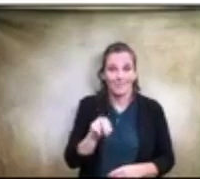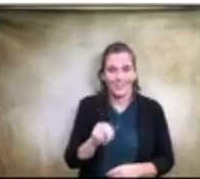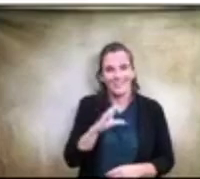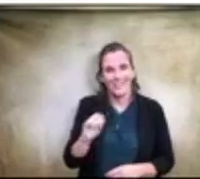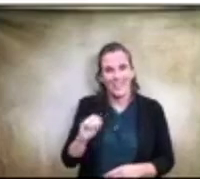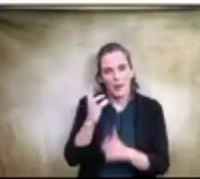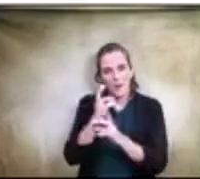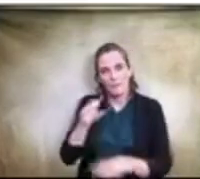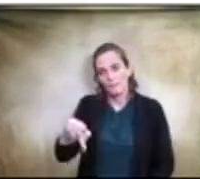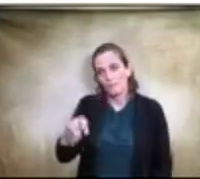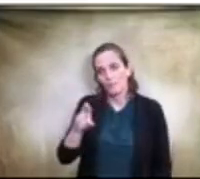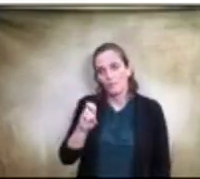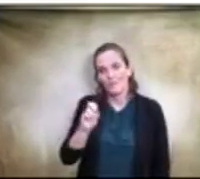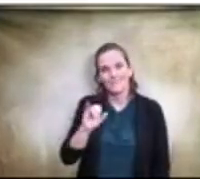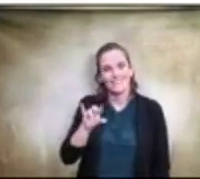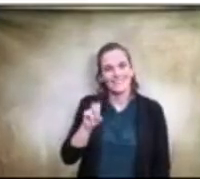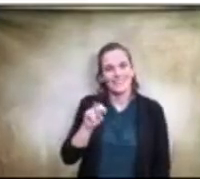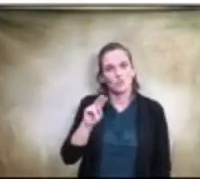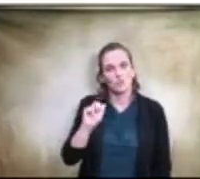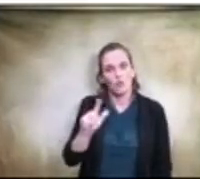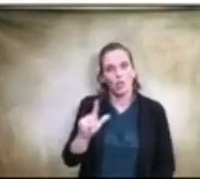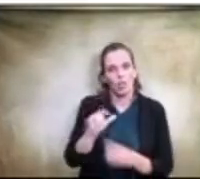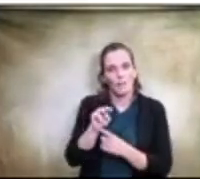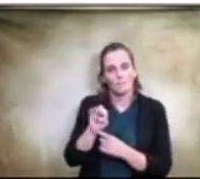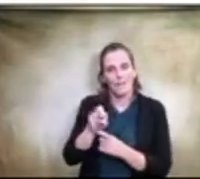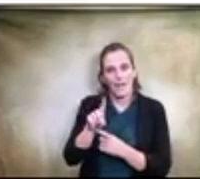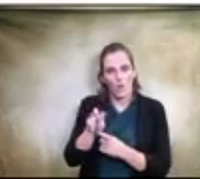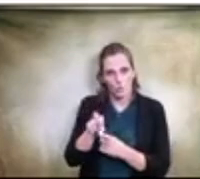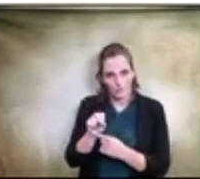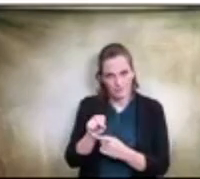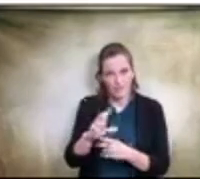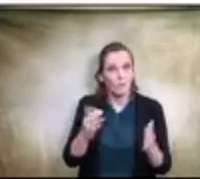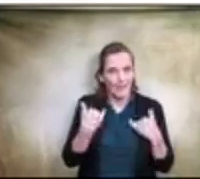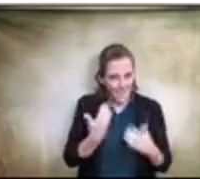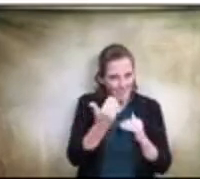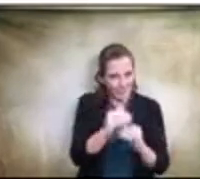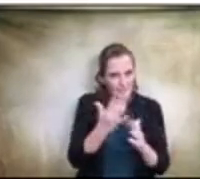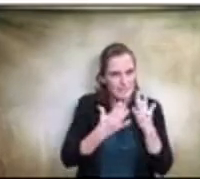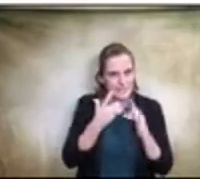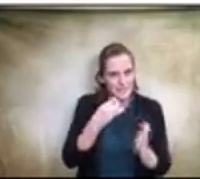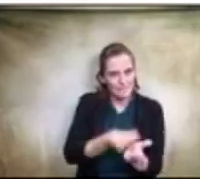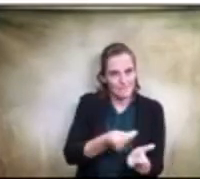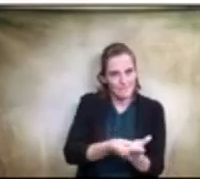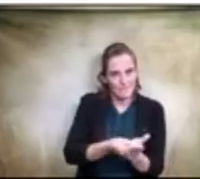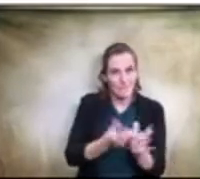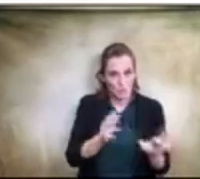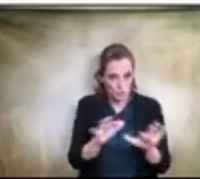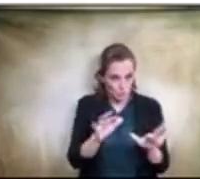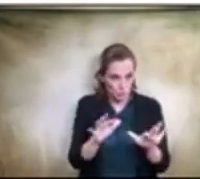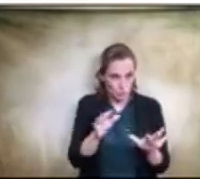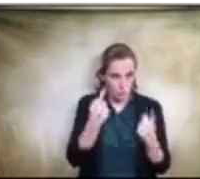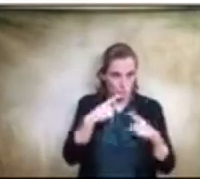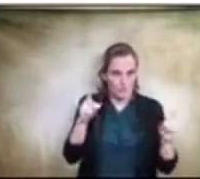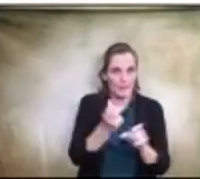Middle School. And we have a limited amount of funding to be able to make that happen based on